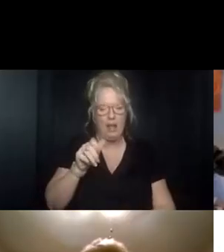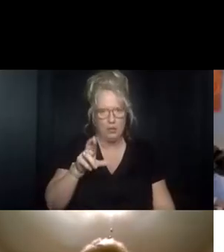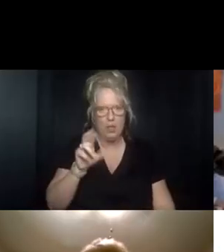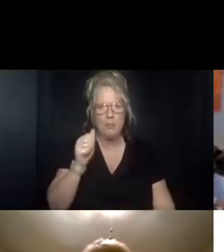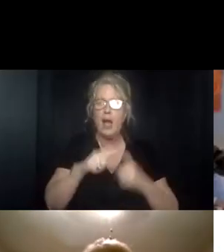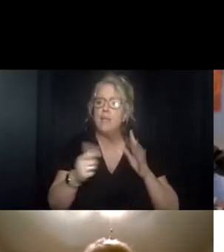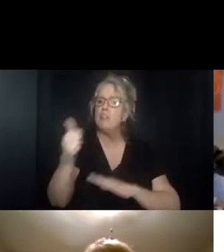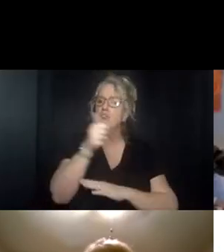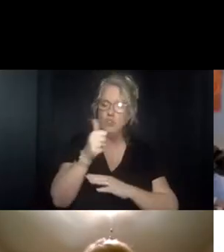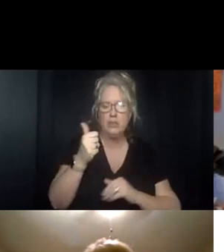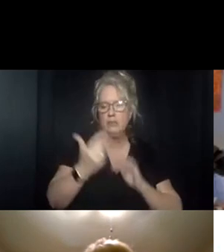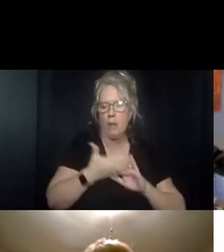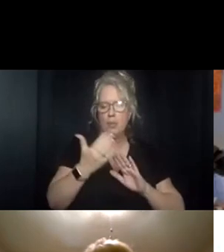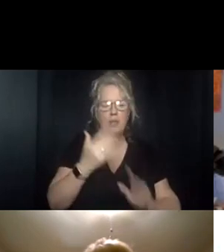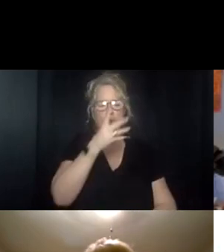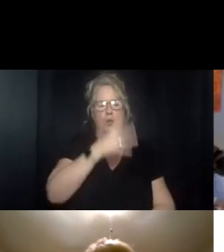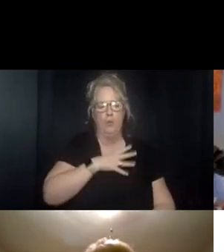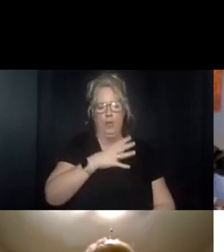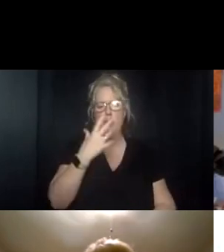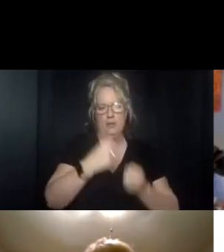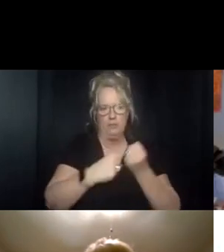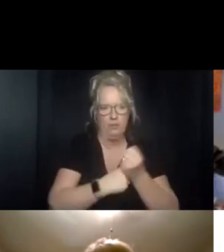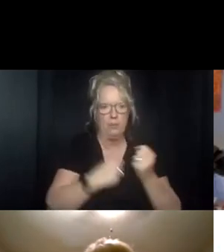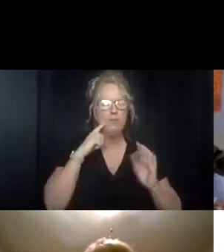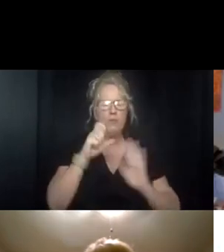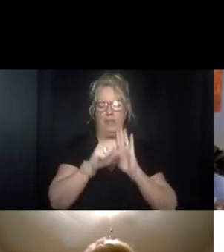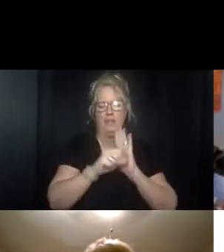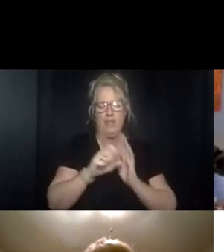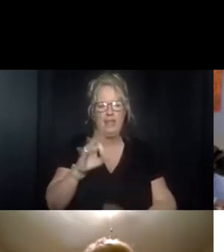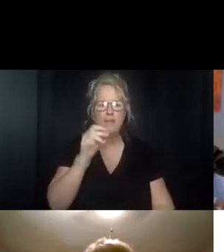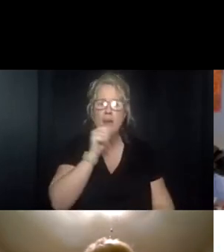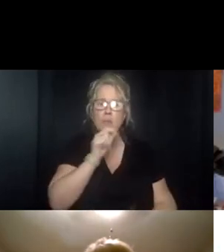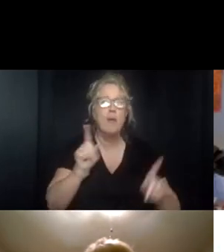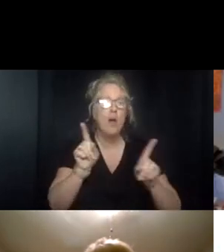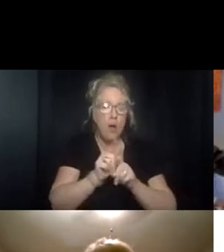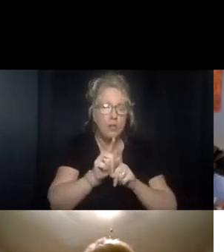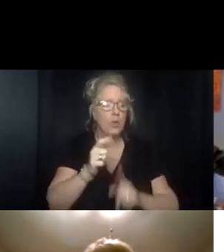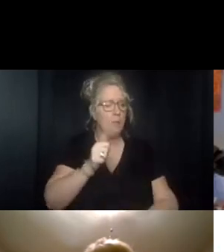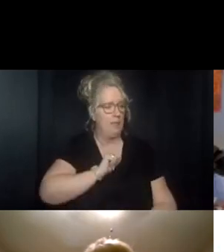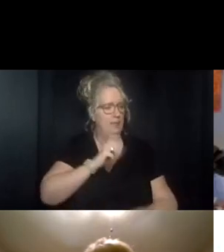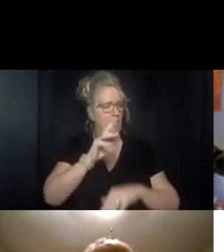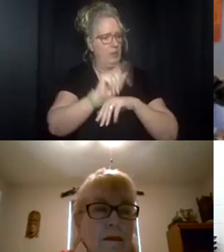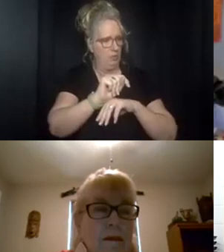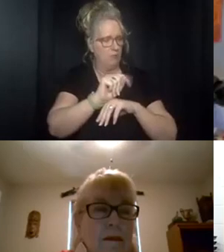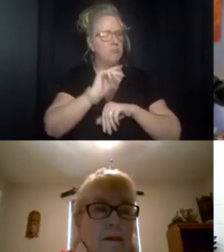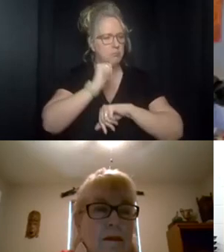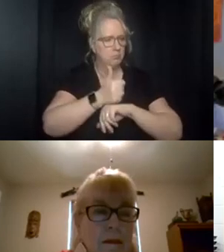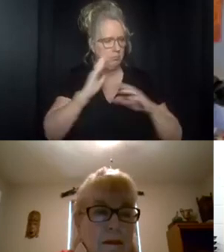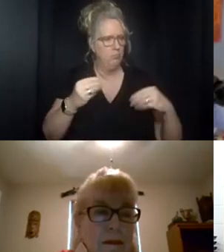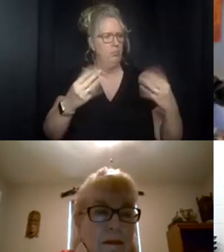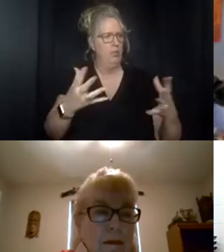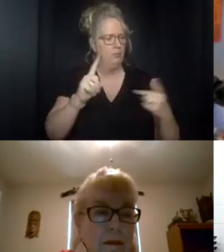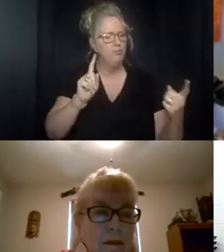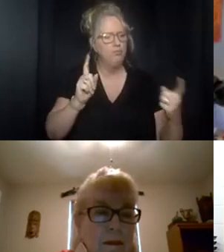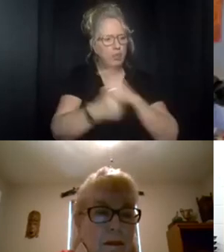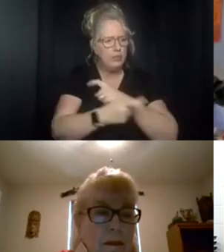operations officer for the women's foundation for the state of arizona but i'm also a consultant implementing provider transformation